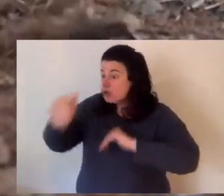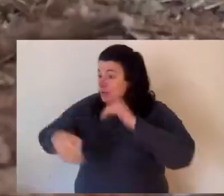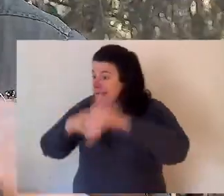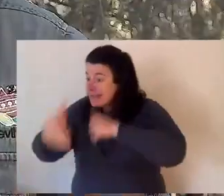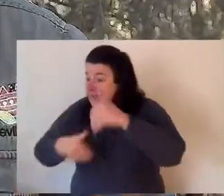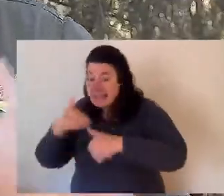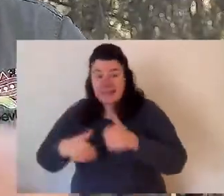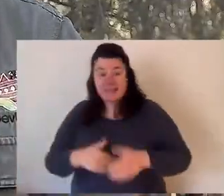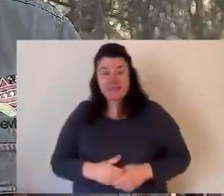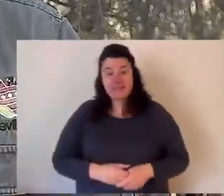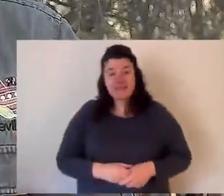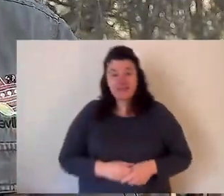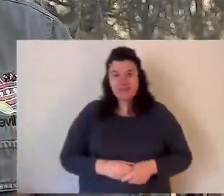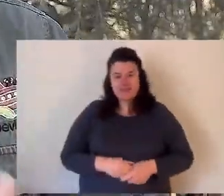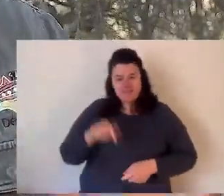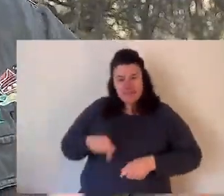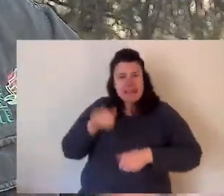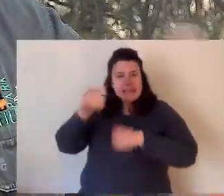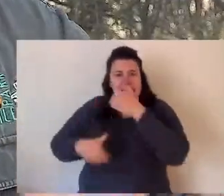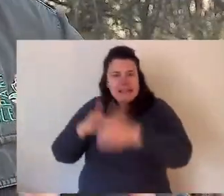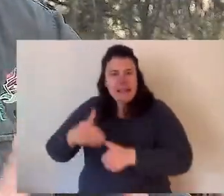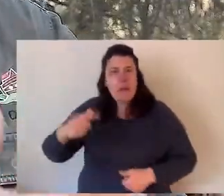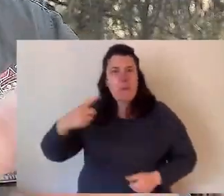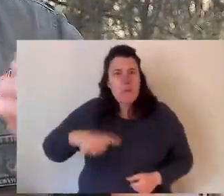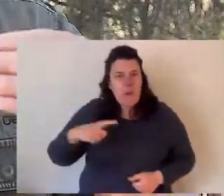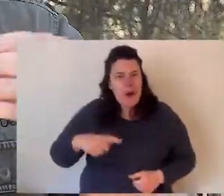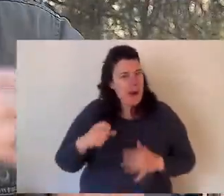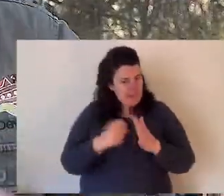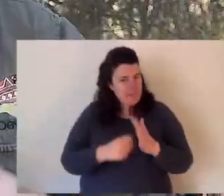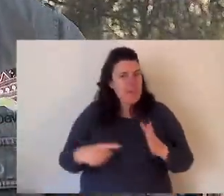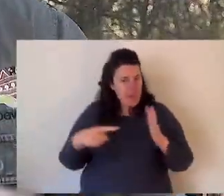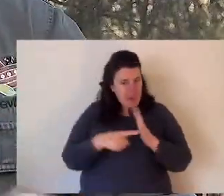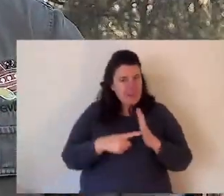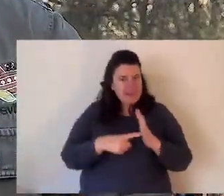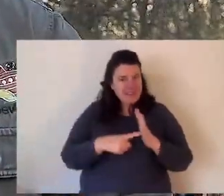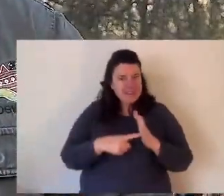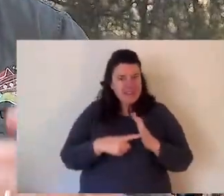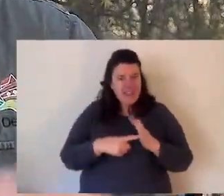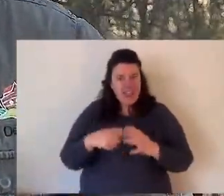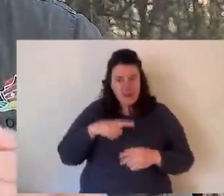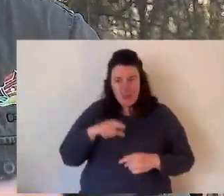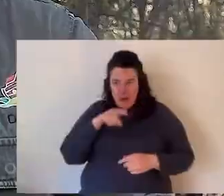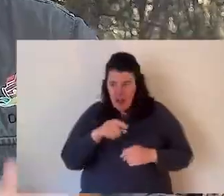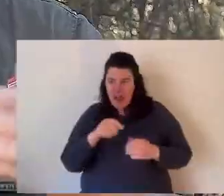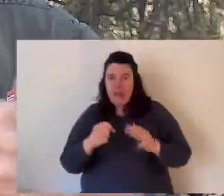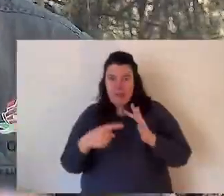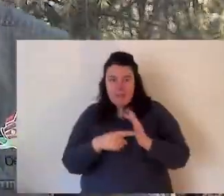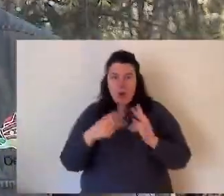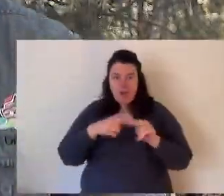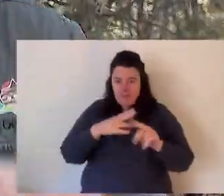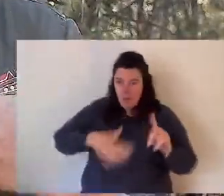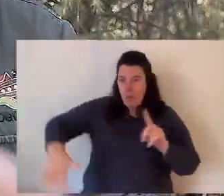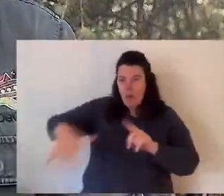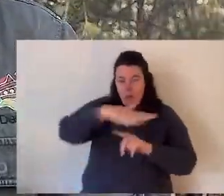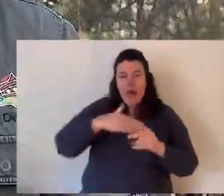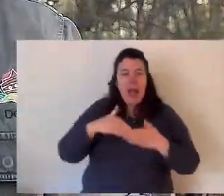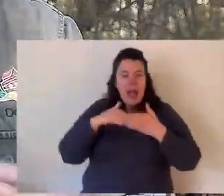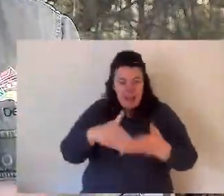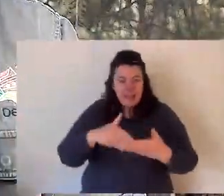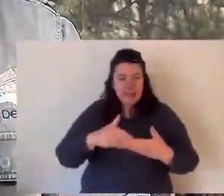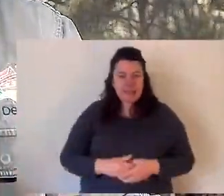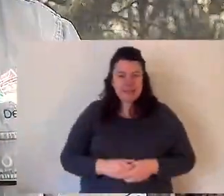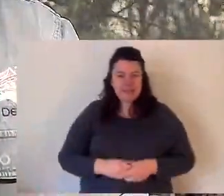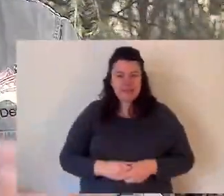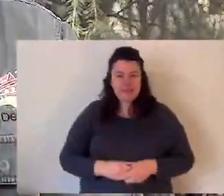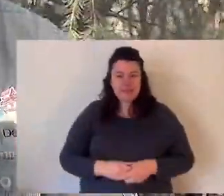and at night they emerge to dig. Now this digging behavior is very important and it's why bandicoots are considered